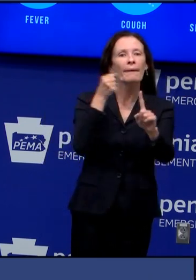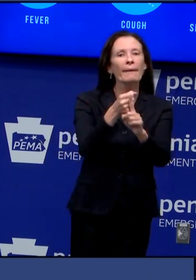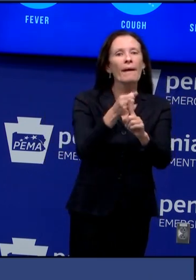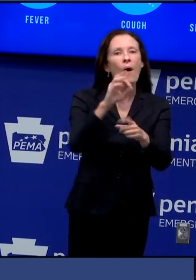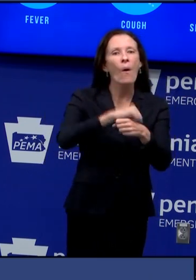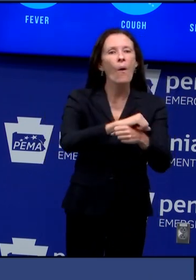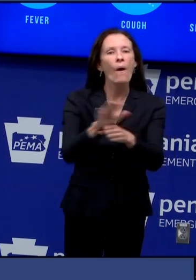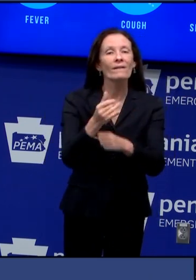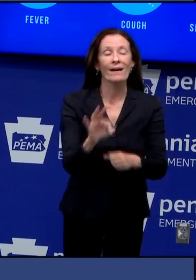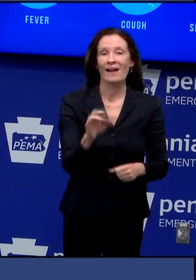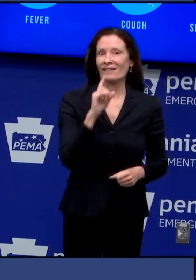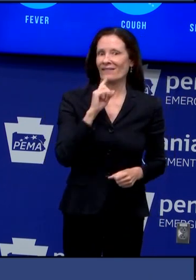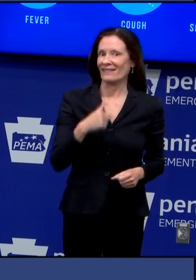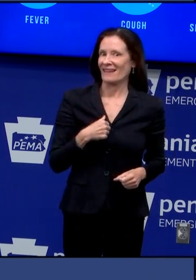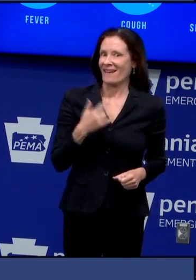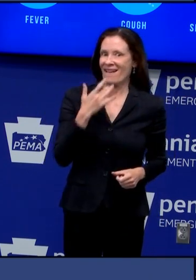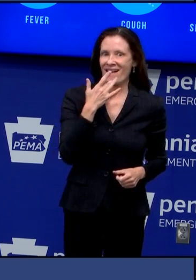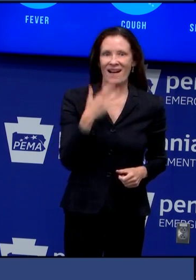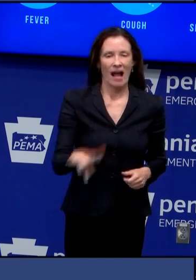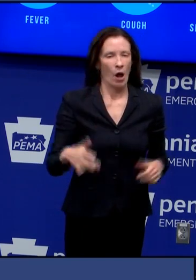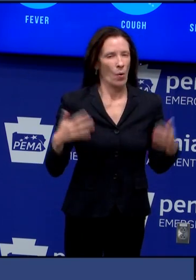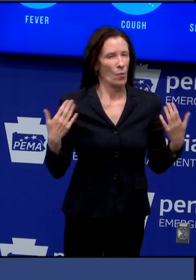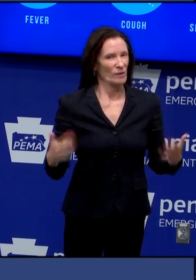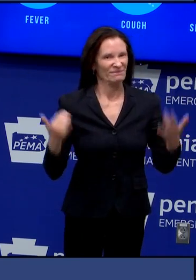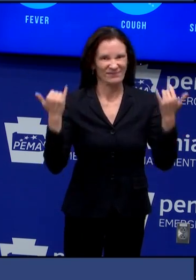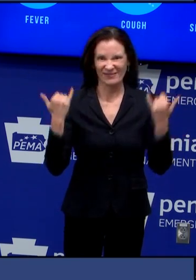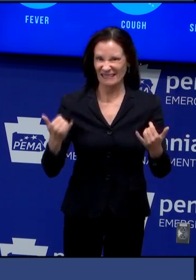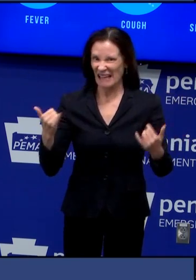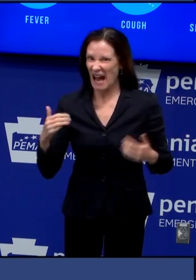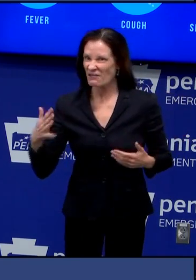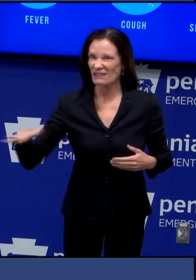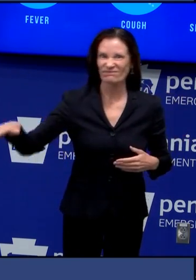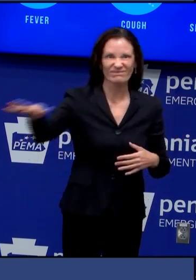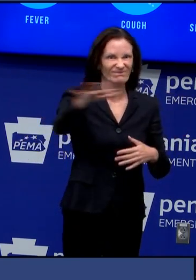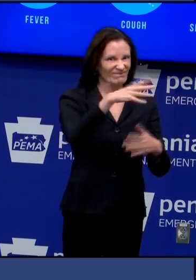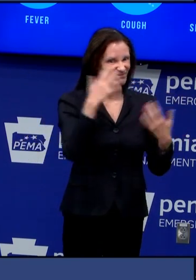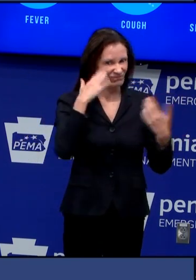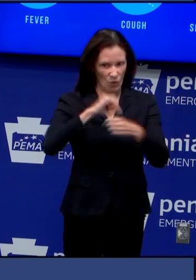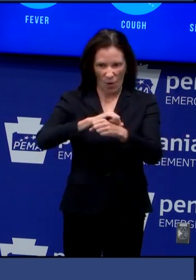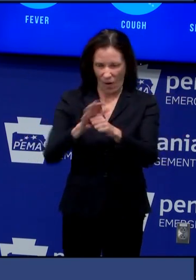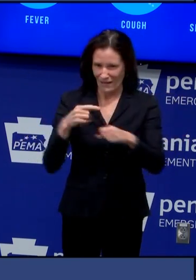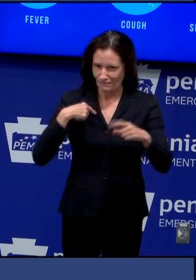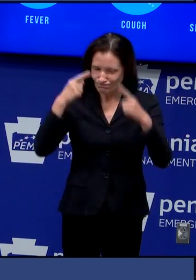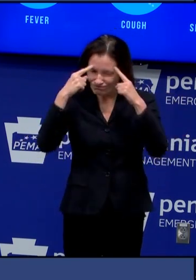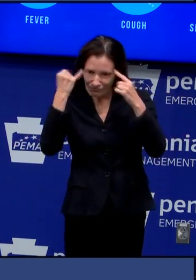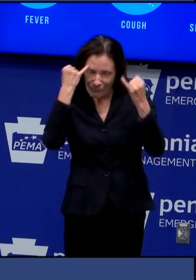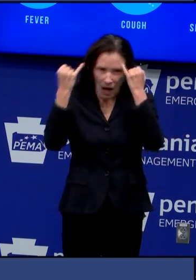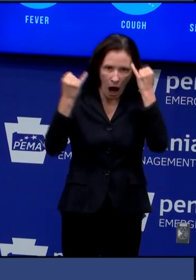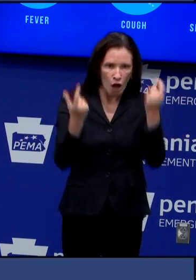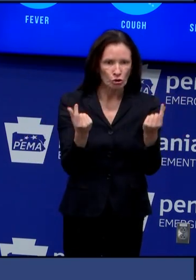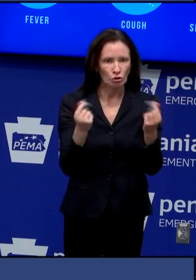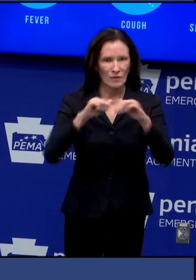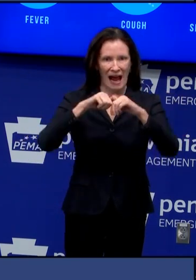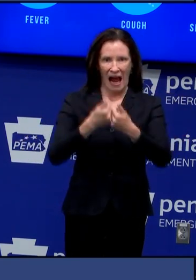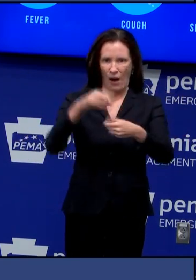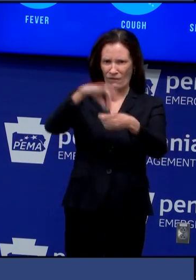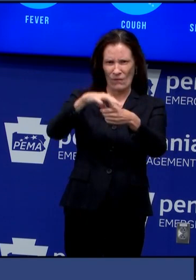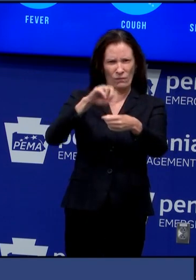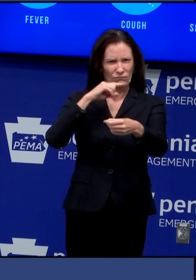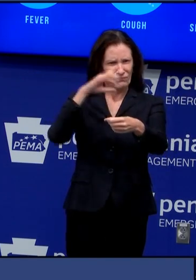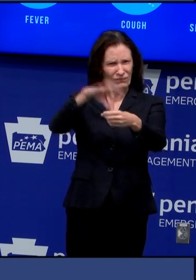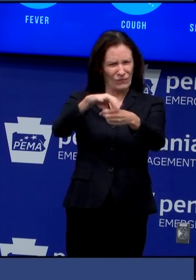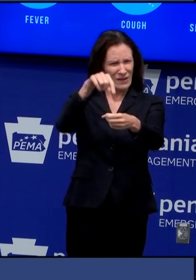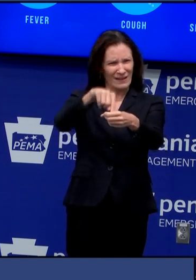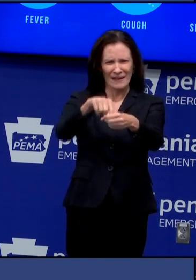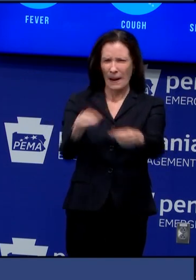unprecedented times call for unprecedented measures and we the Department of State have been working in partnership with county